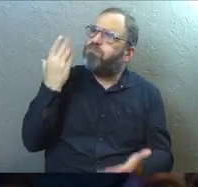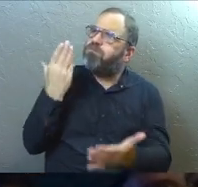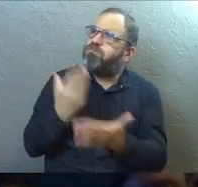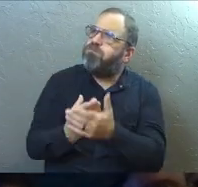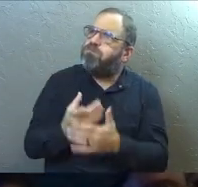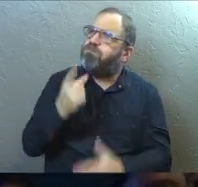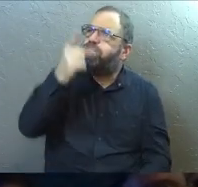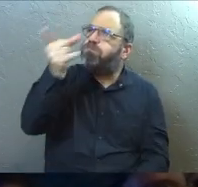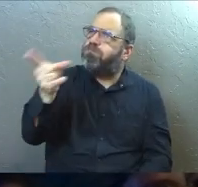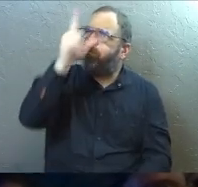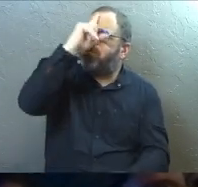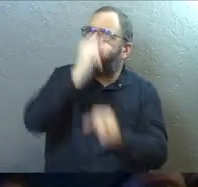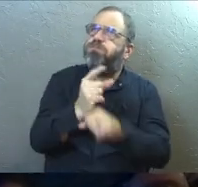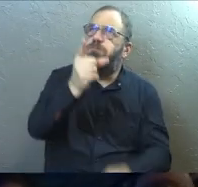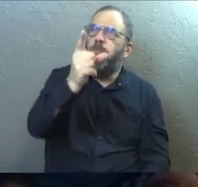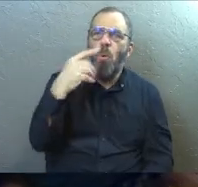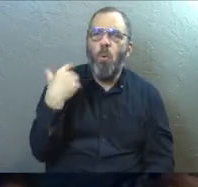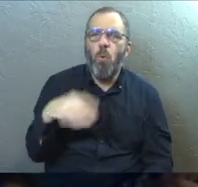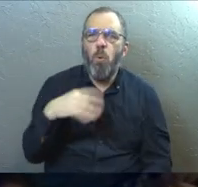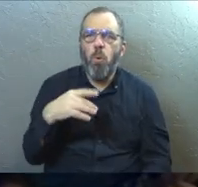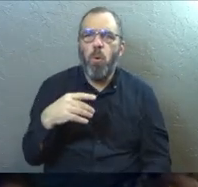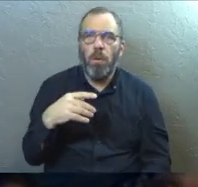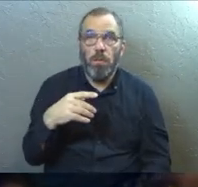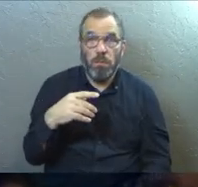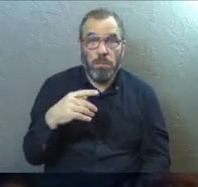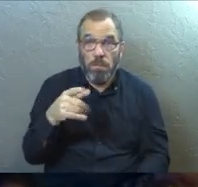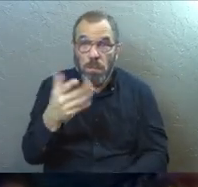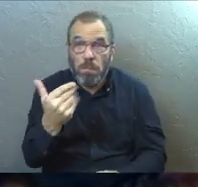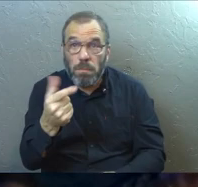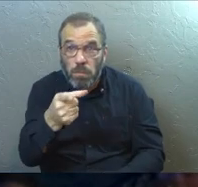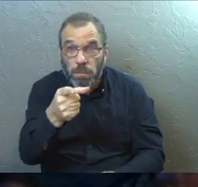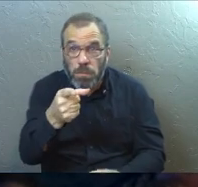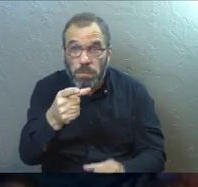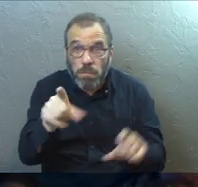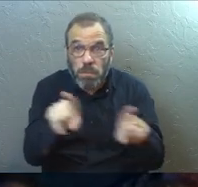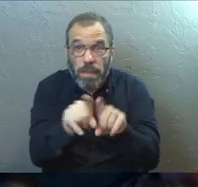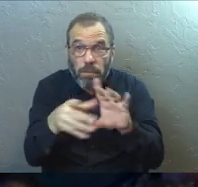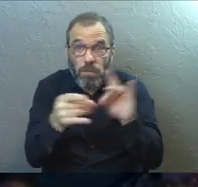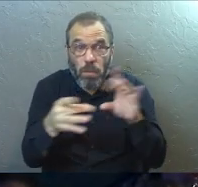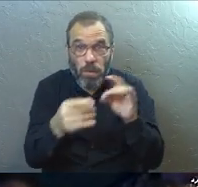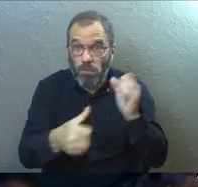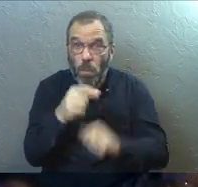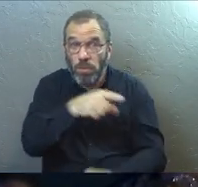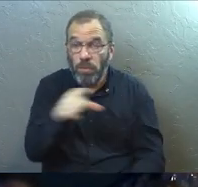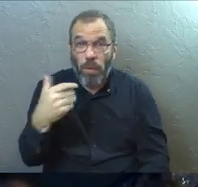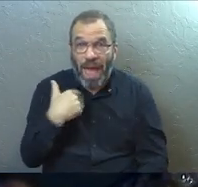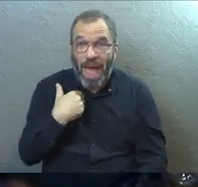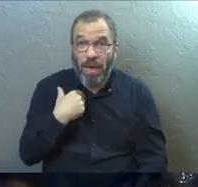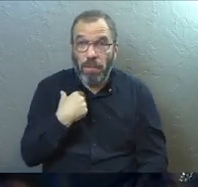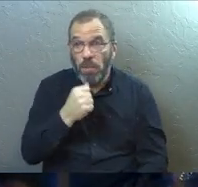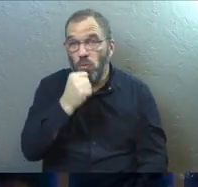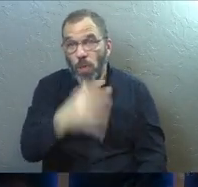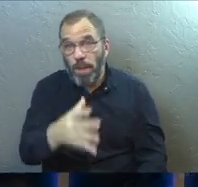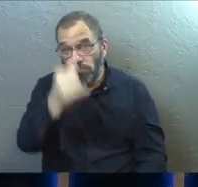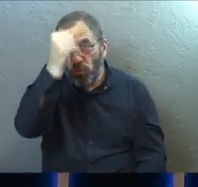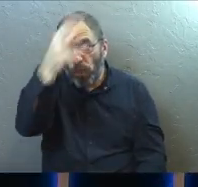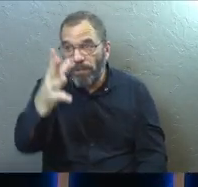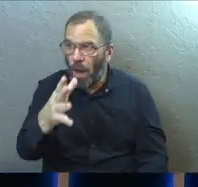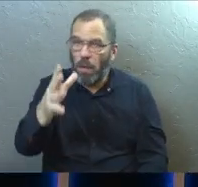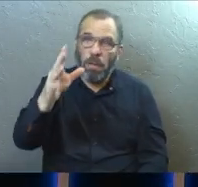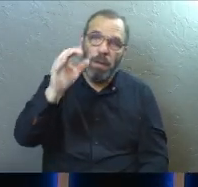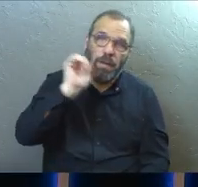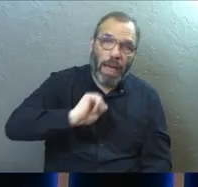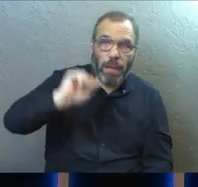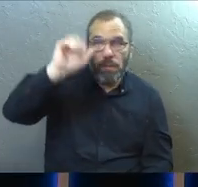that he's trustworthy. Anybody have a story like that? Most of us do. Most of us are following God